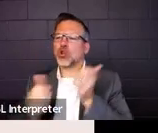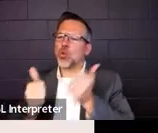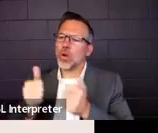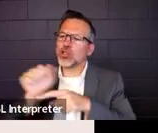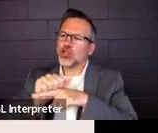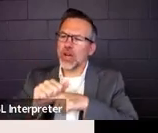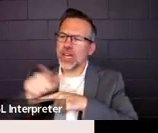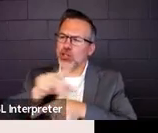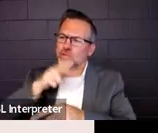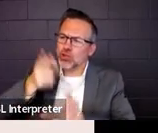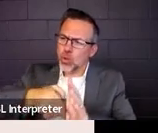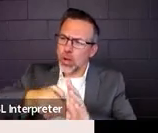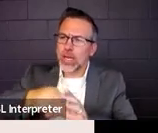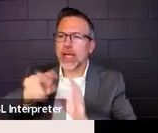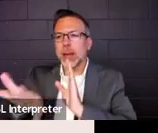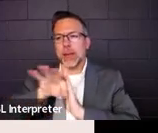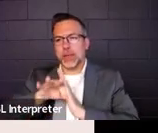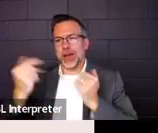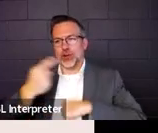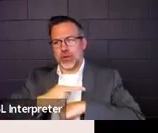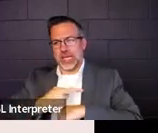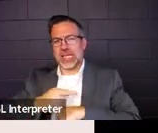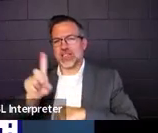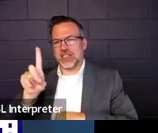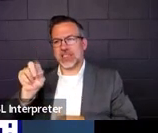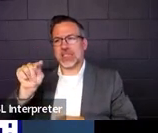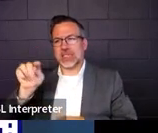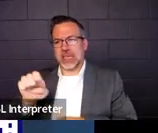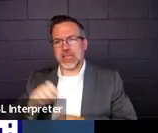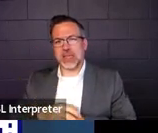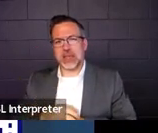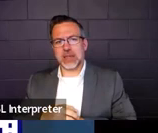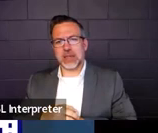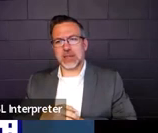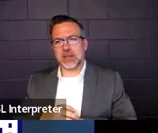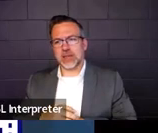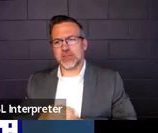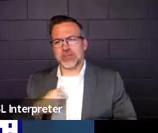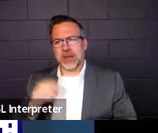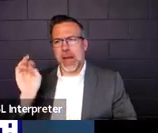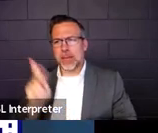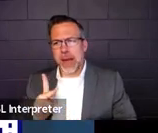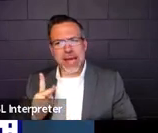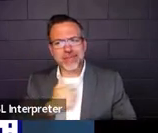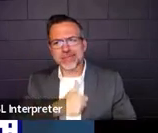And you'll get your contact hour. Apparently I'm back. Sorry about that.